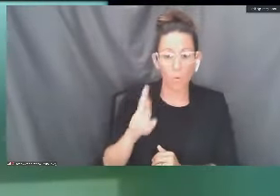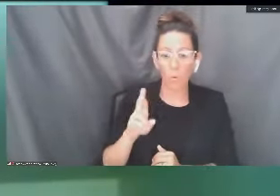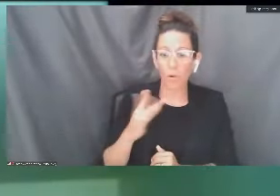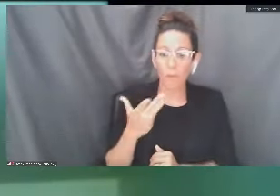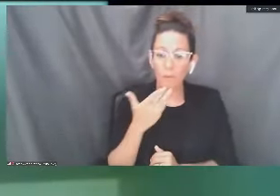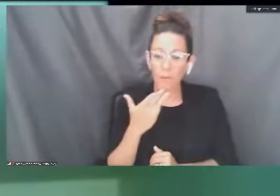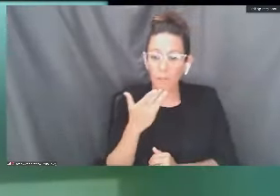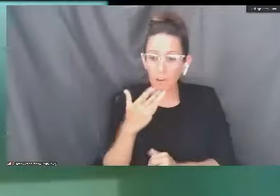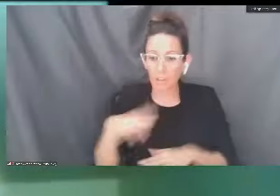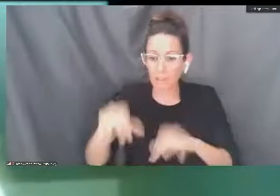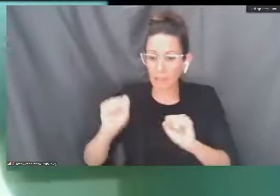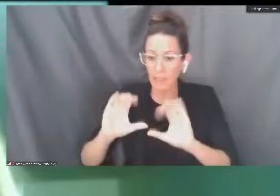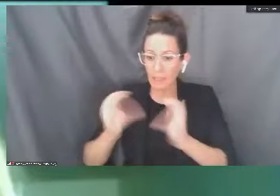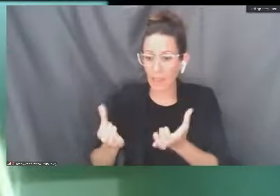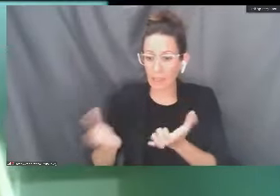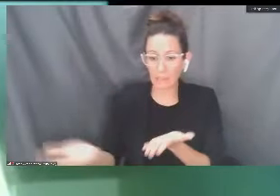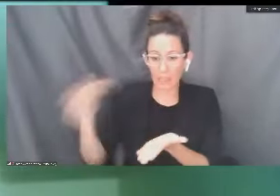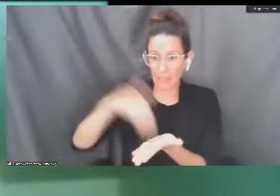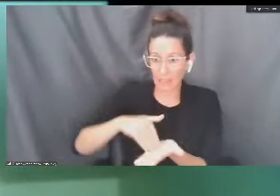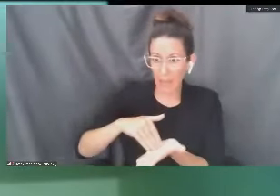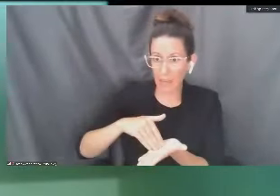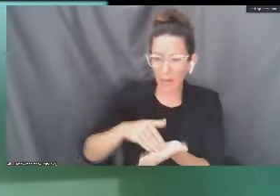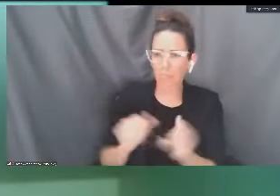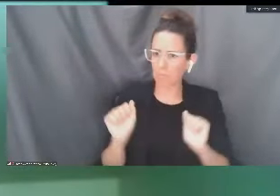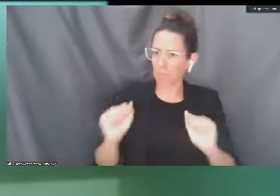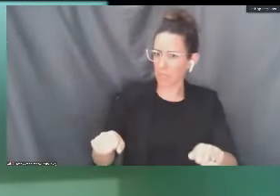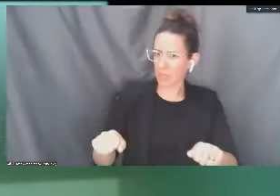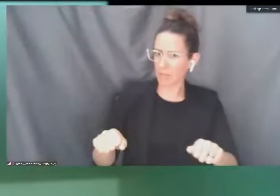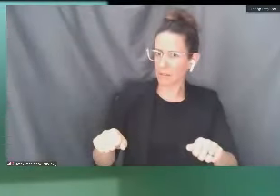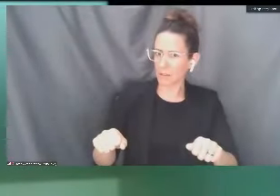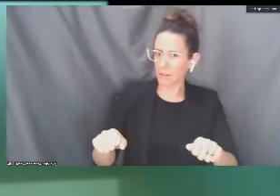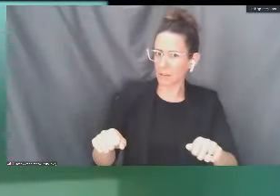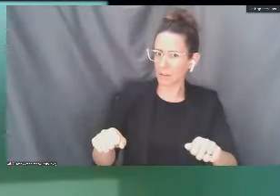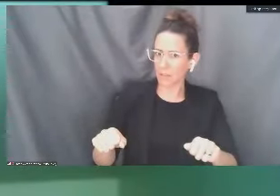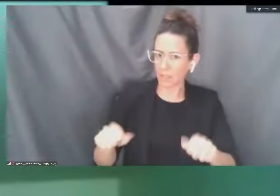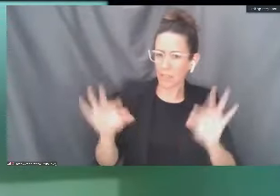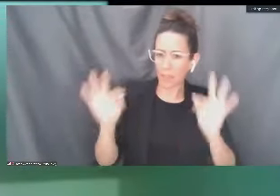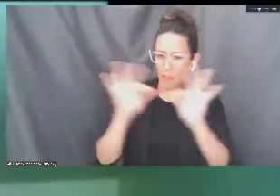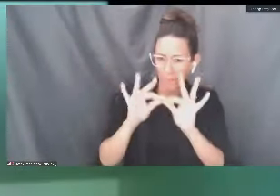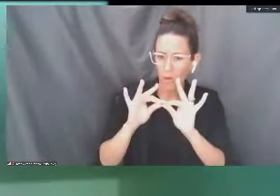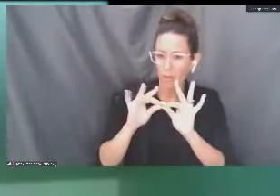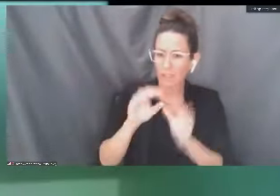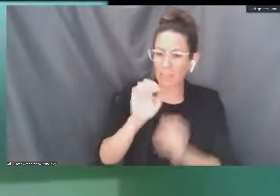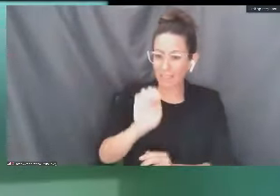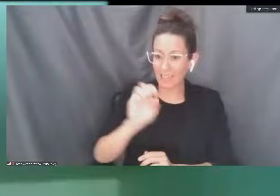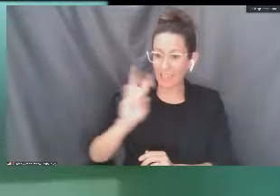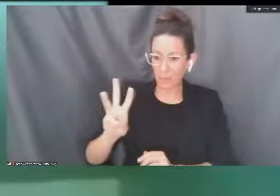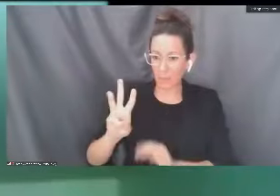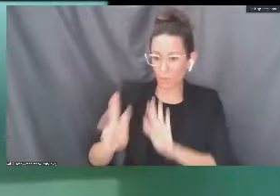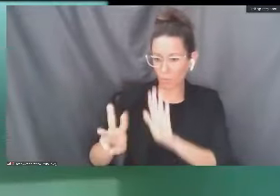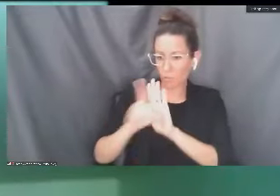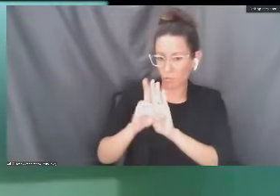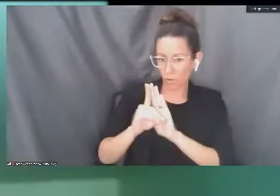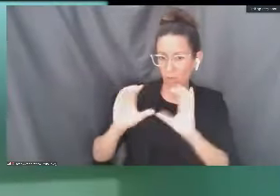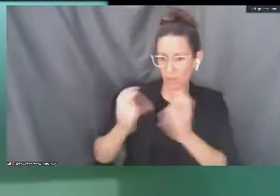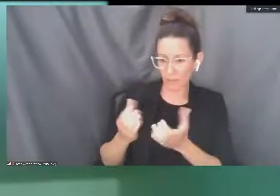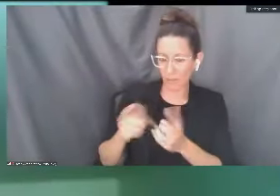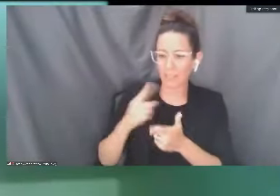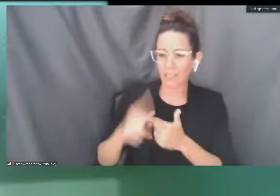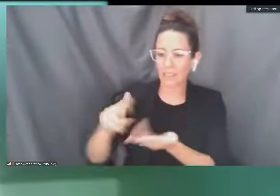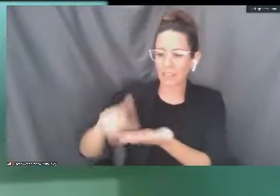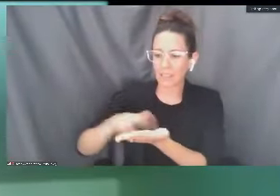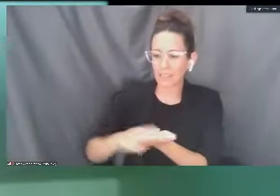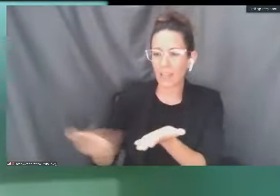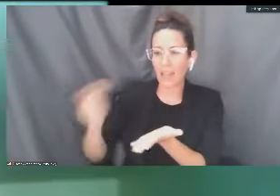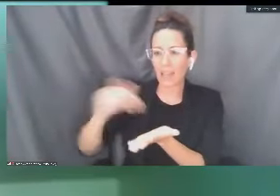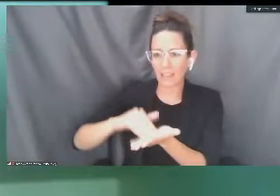reason to take the class again, they can do so. They just take the excuse withdrawal and enroll in the same class in the fall. It's